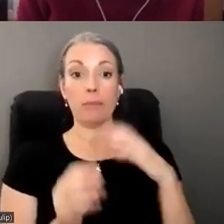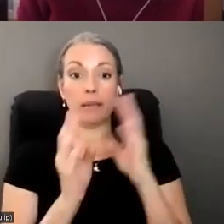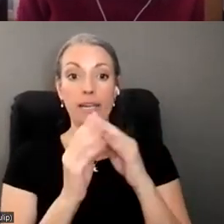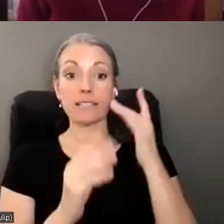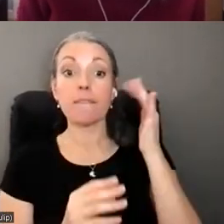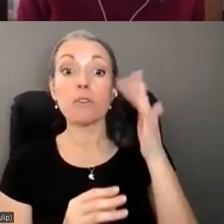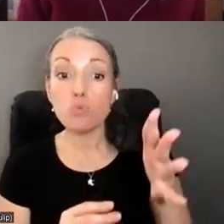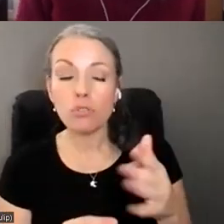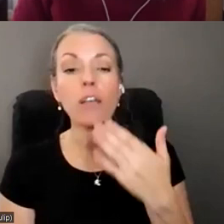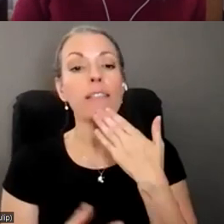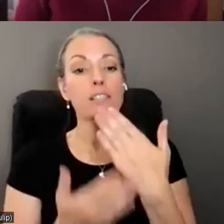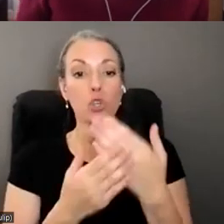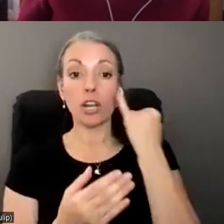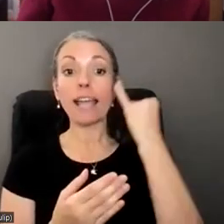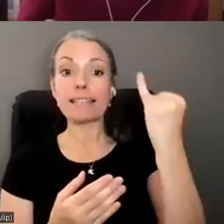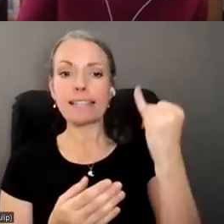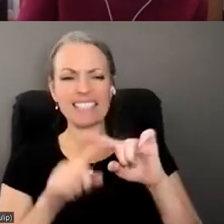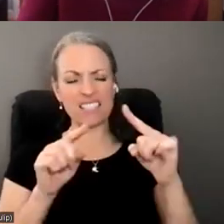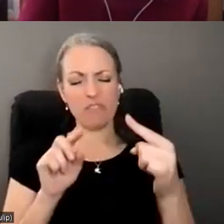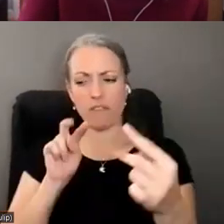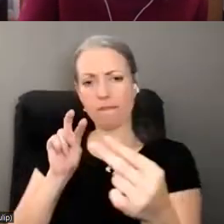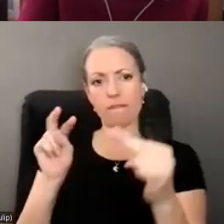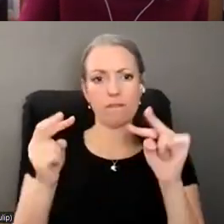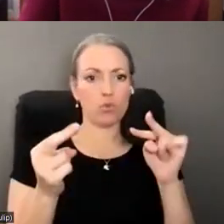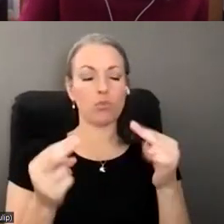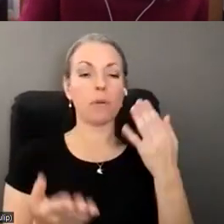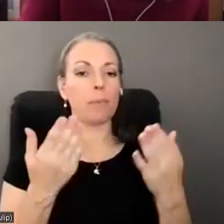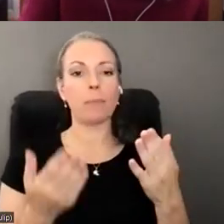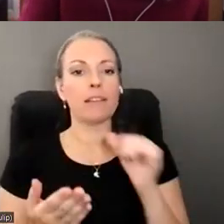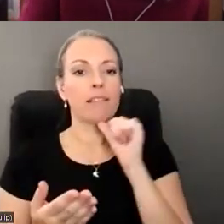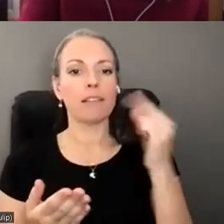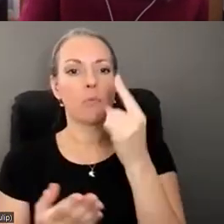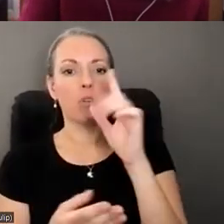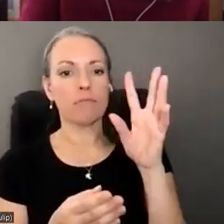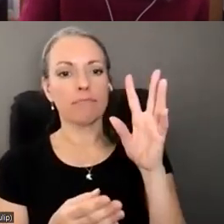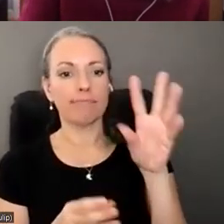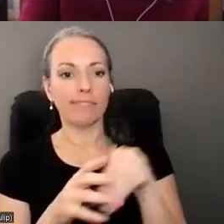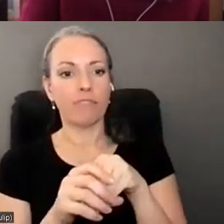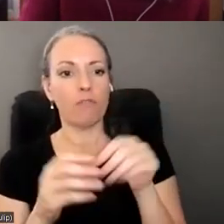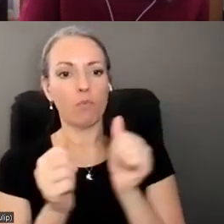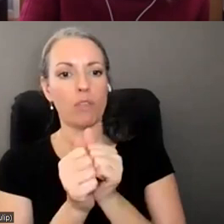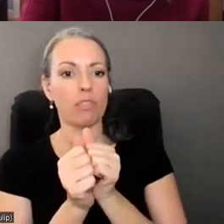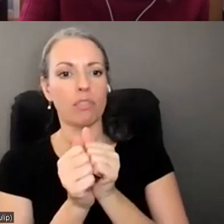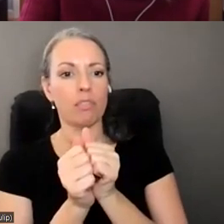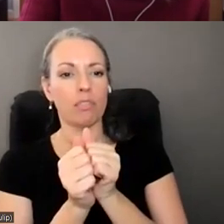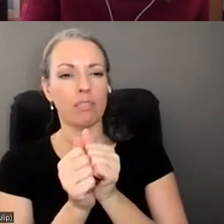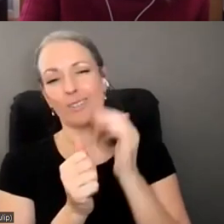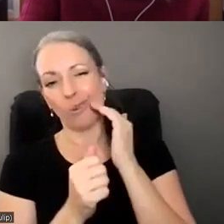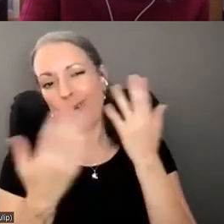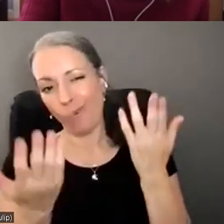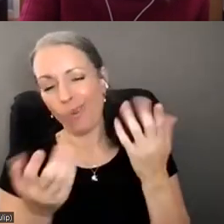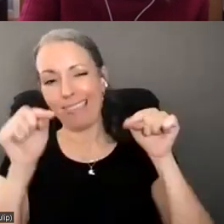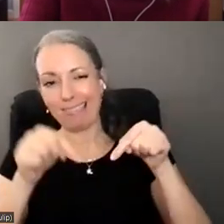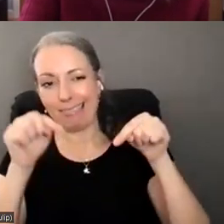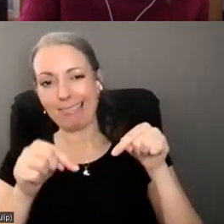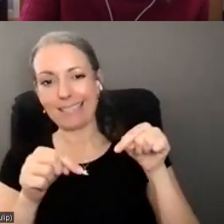idea. It's a little bit of a different angle and, and probably not somebody that would be, um, you know, in this case